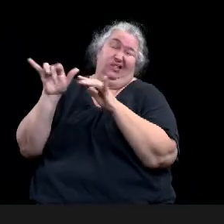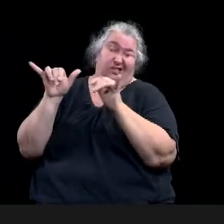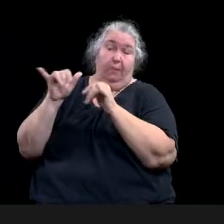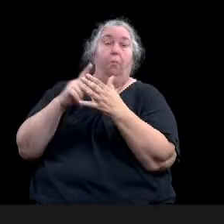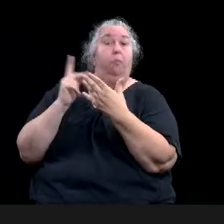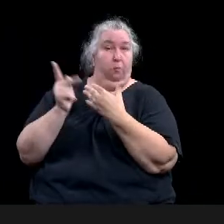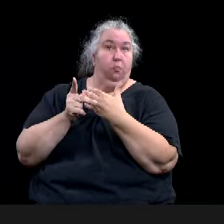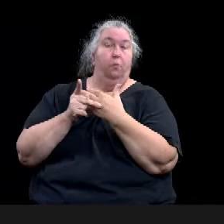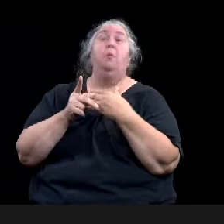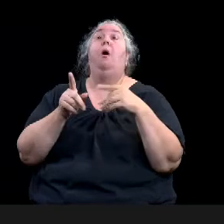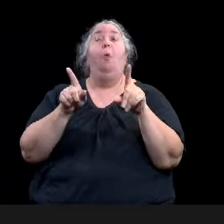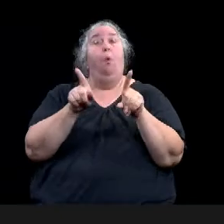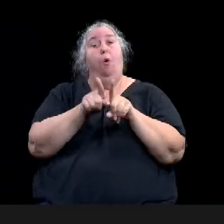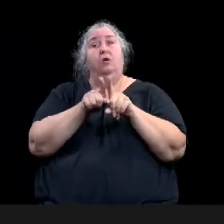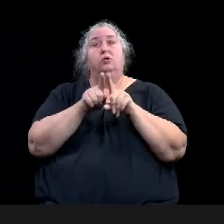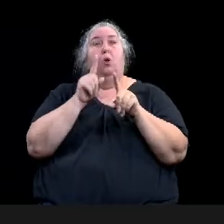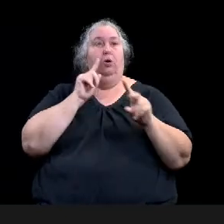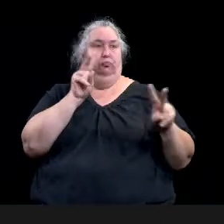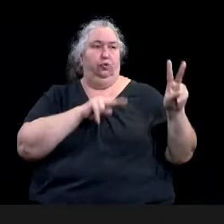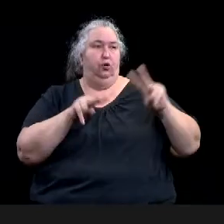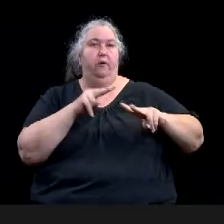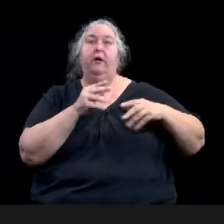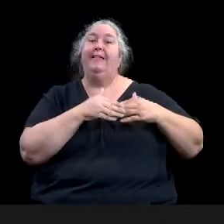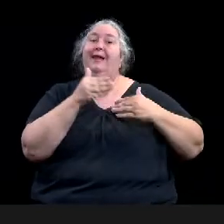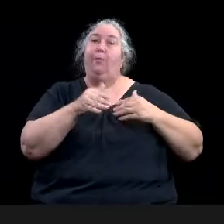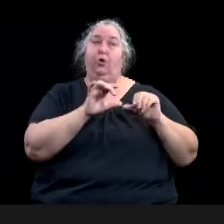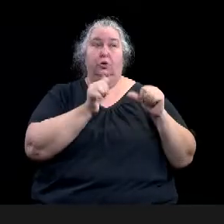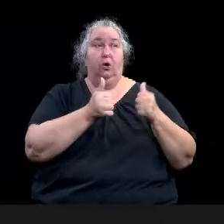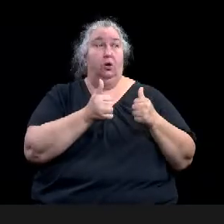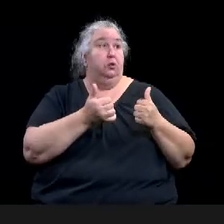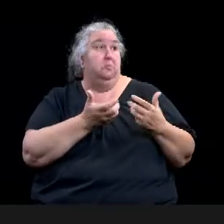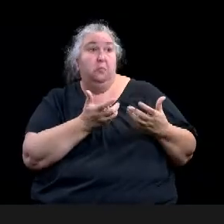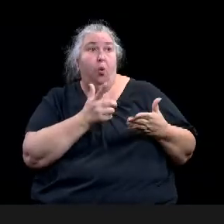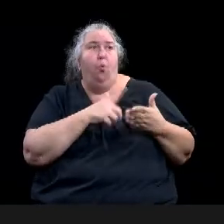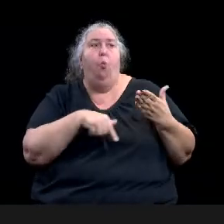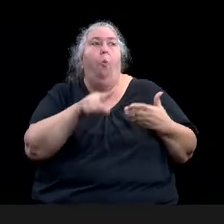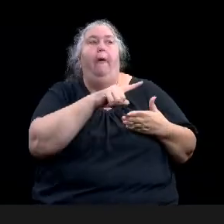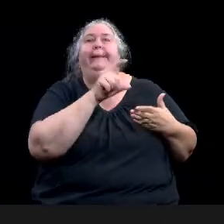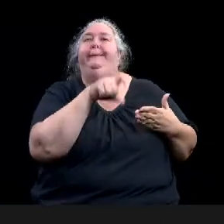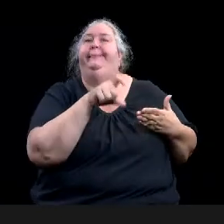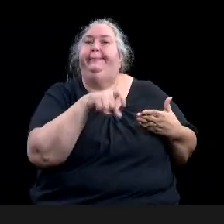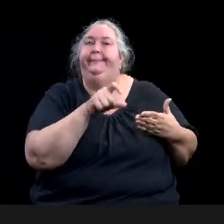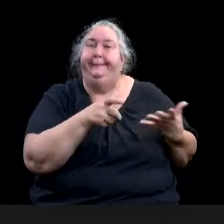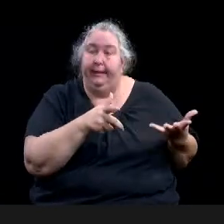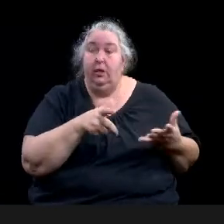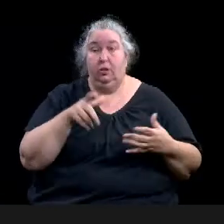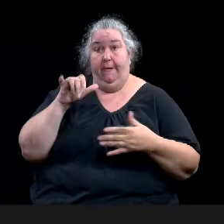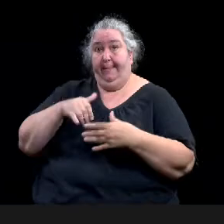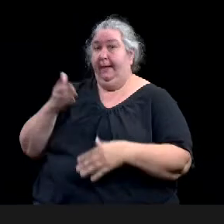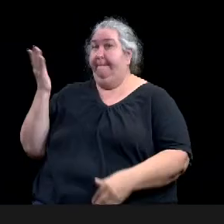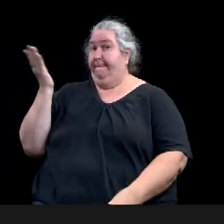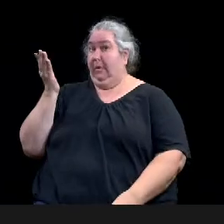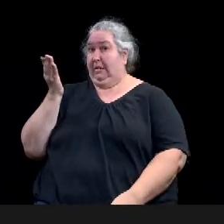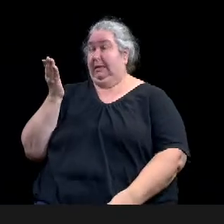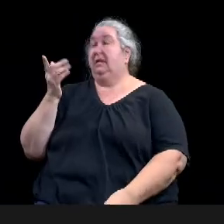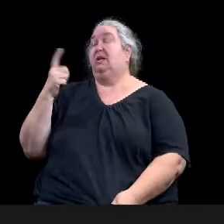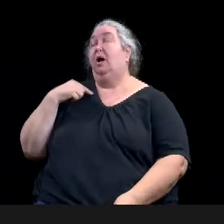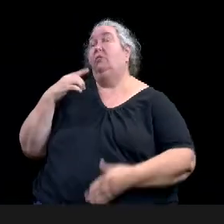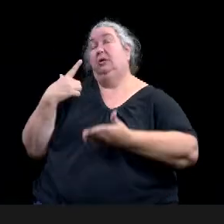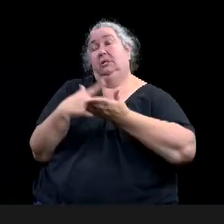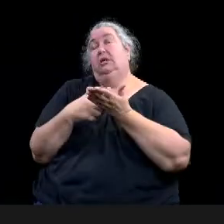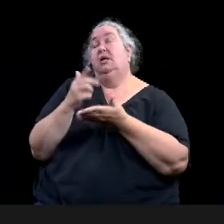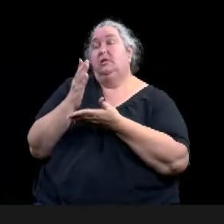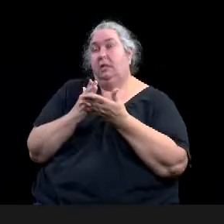presentation, I'll go over some of the research, that process, also provide you an overview of the proposed grant program,